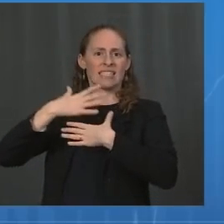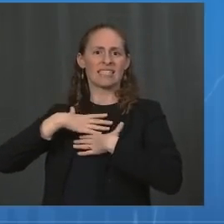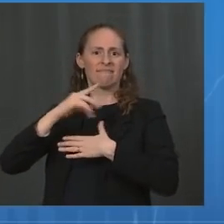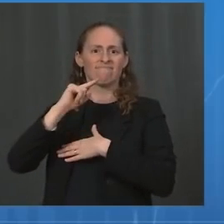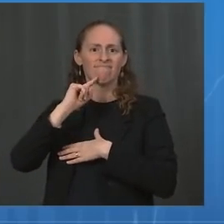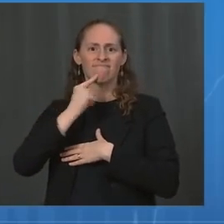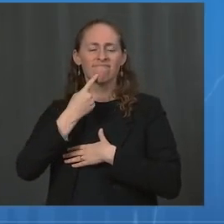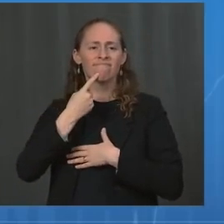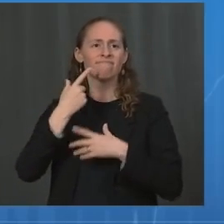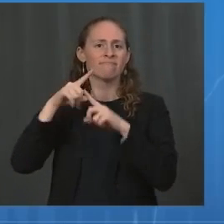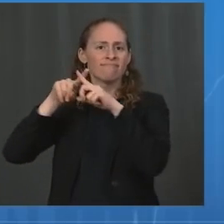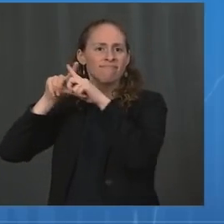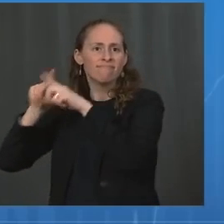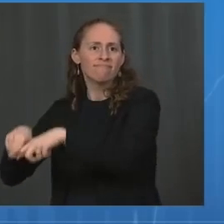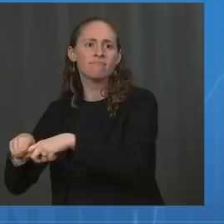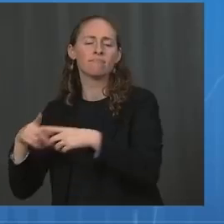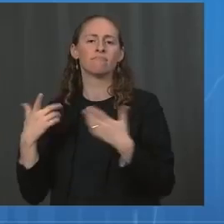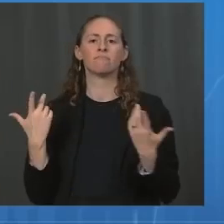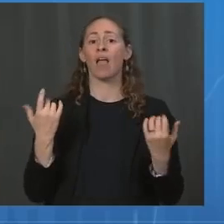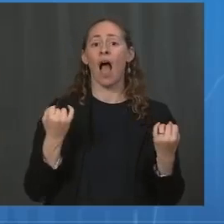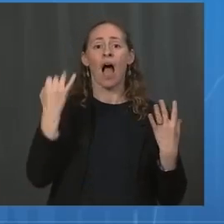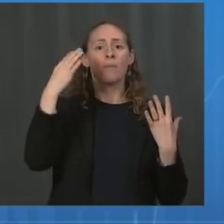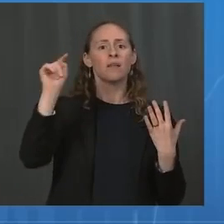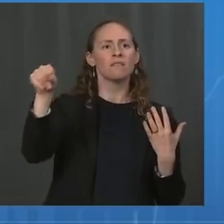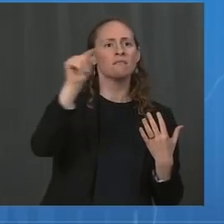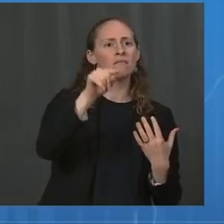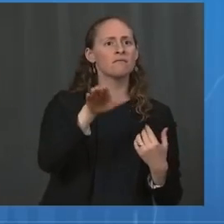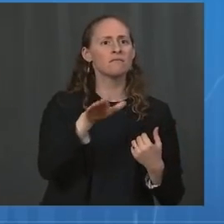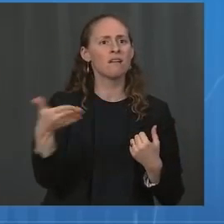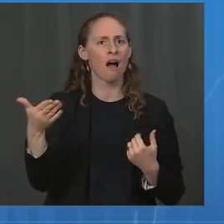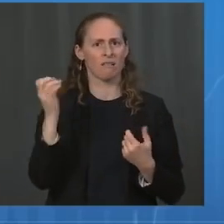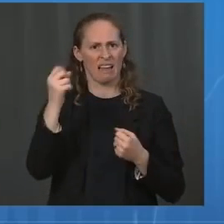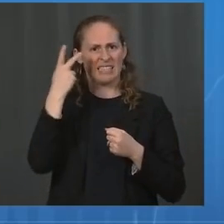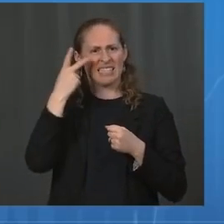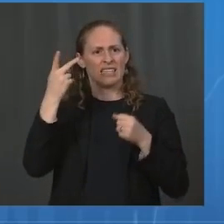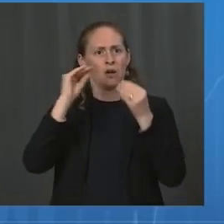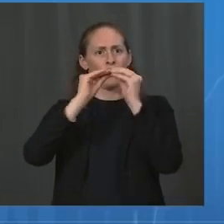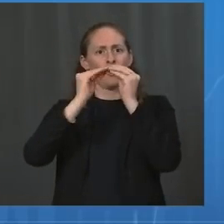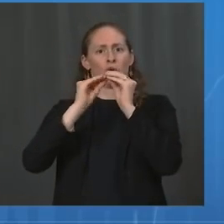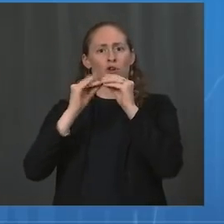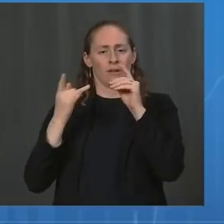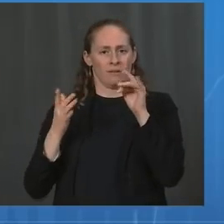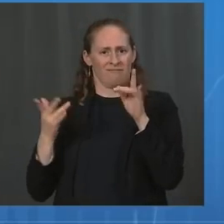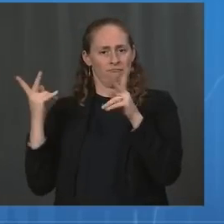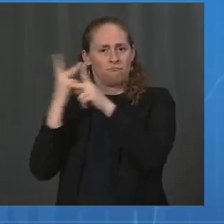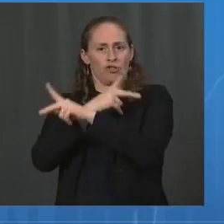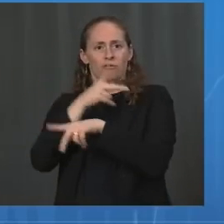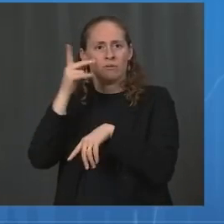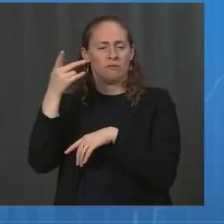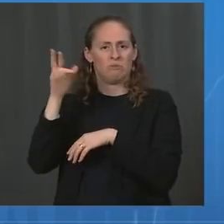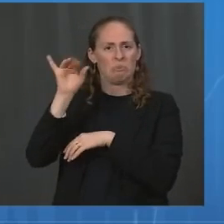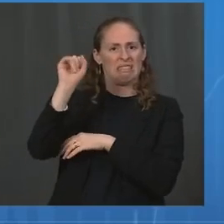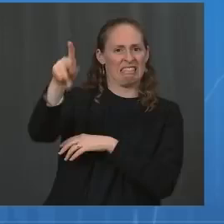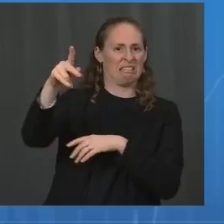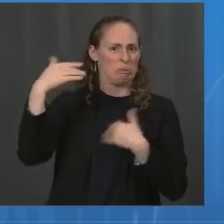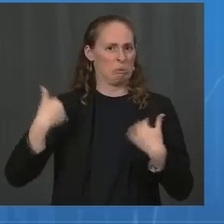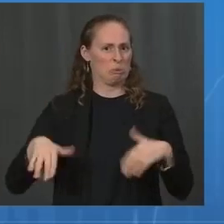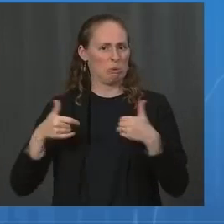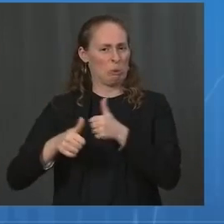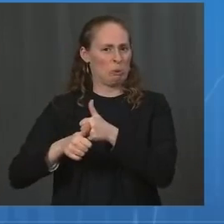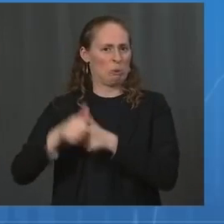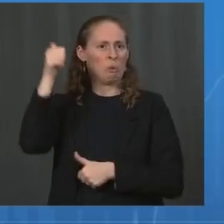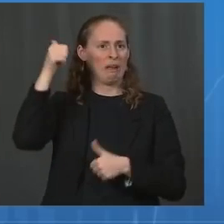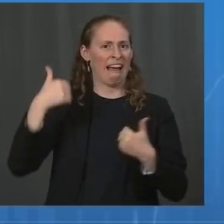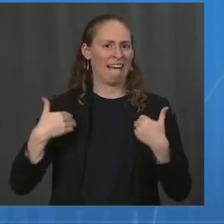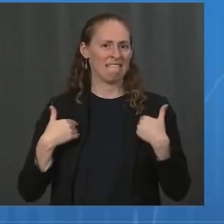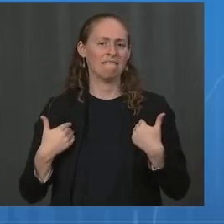or death, they all have an increased risk ratio. Next slide. If you look at total numbers, total number